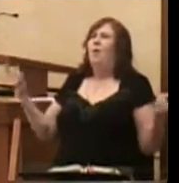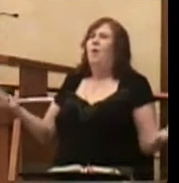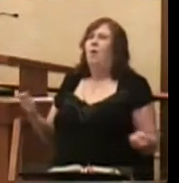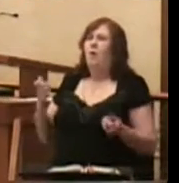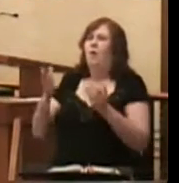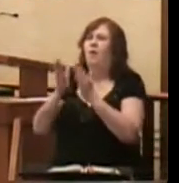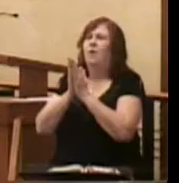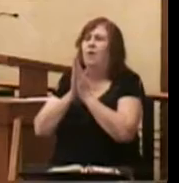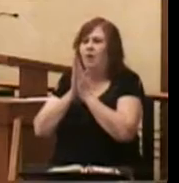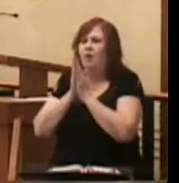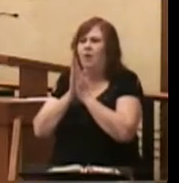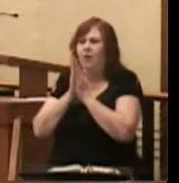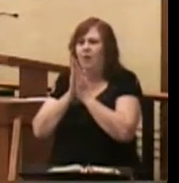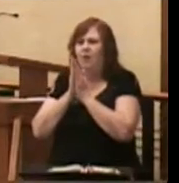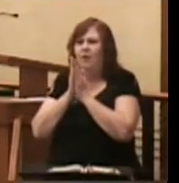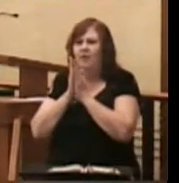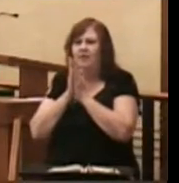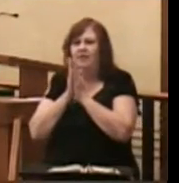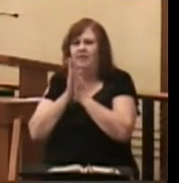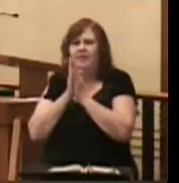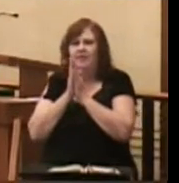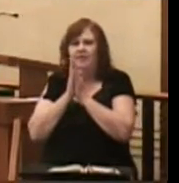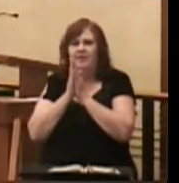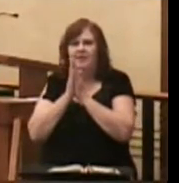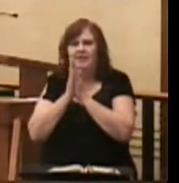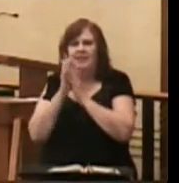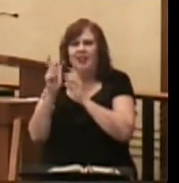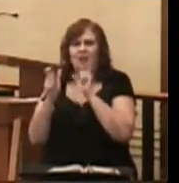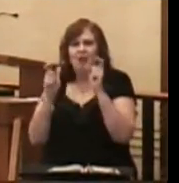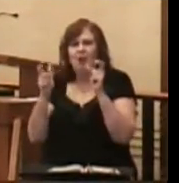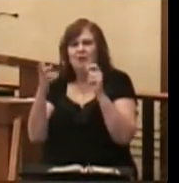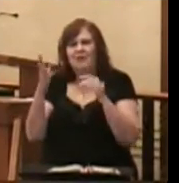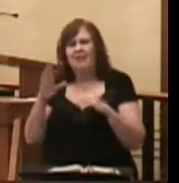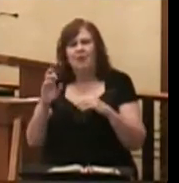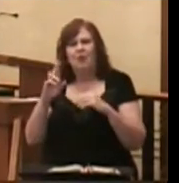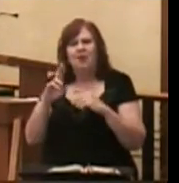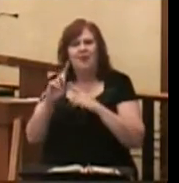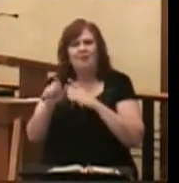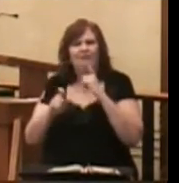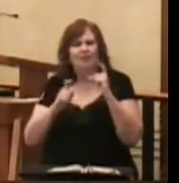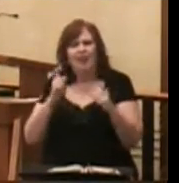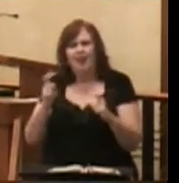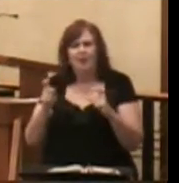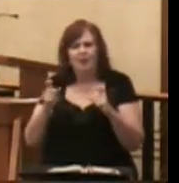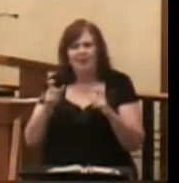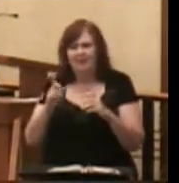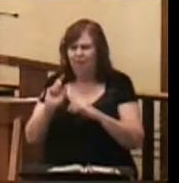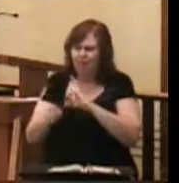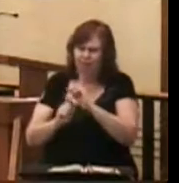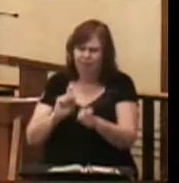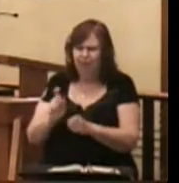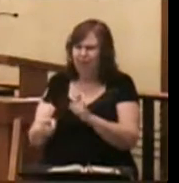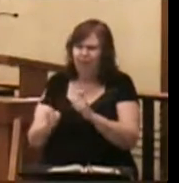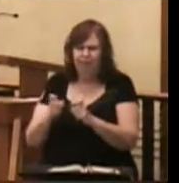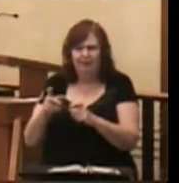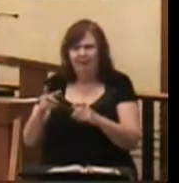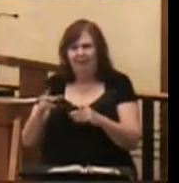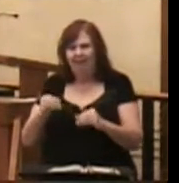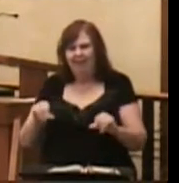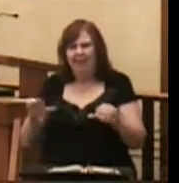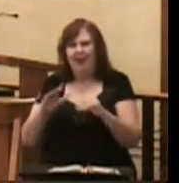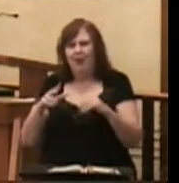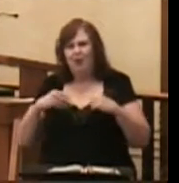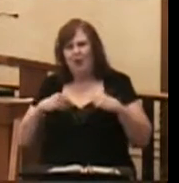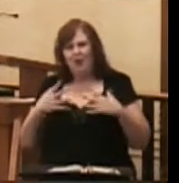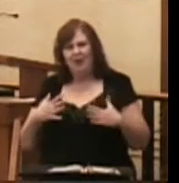In the latter two cases, it is a generous God or a generous landowner who will give people far more than they